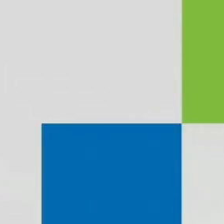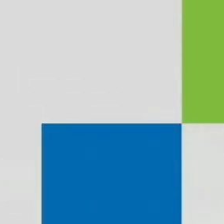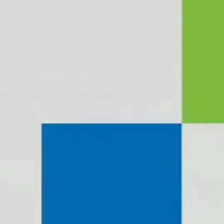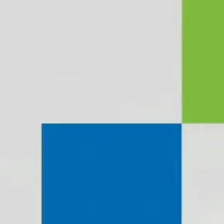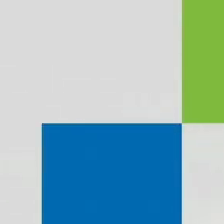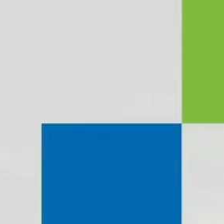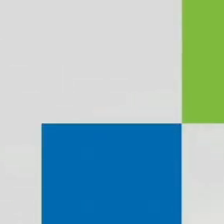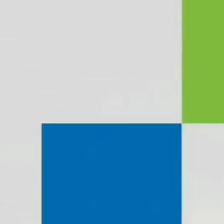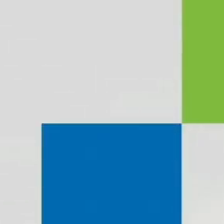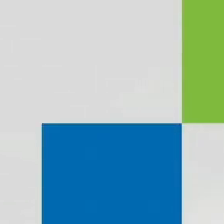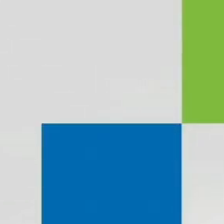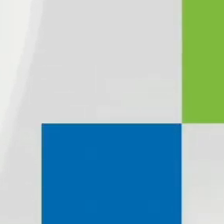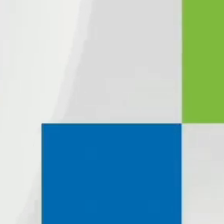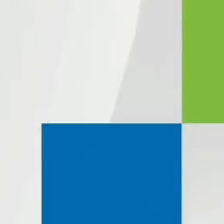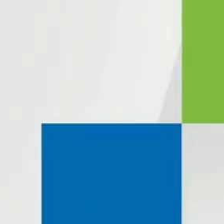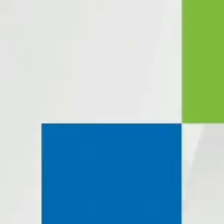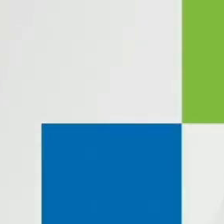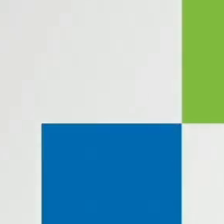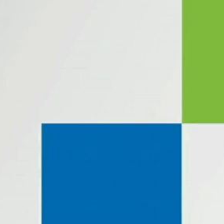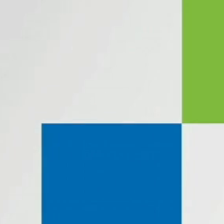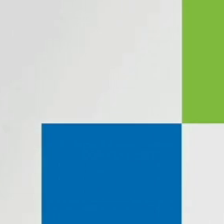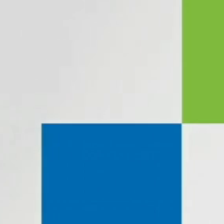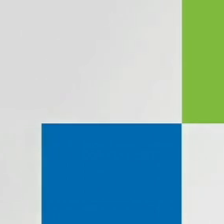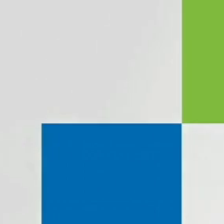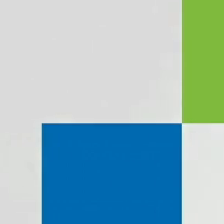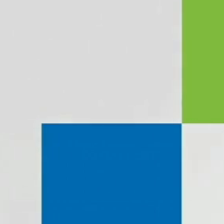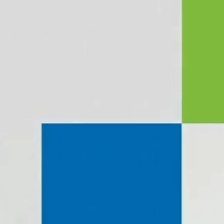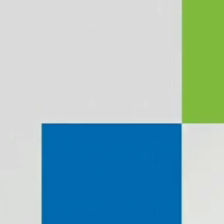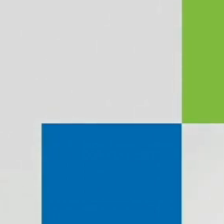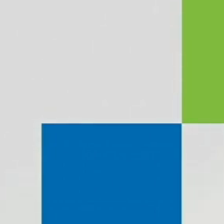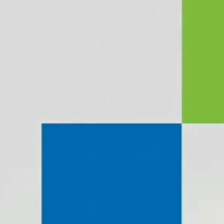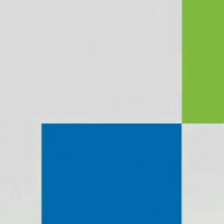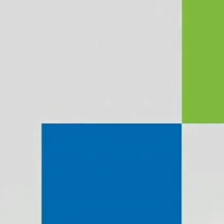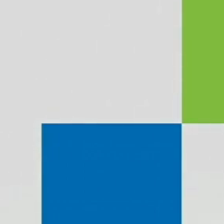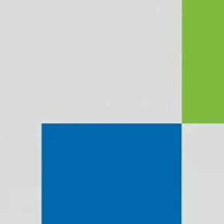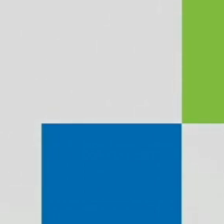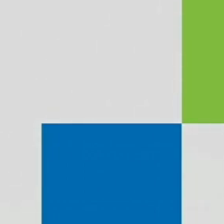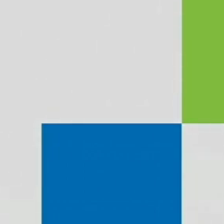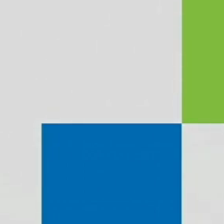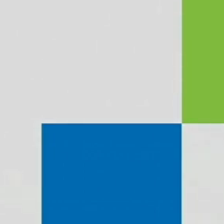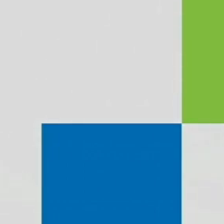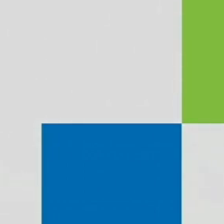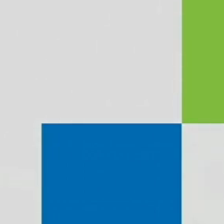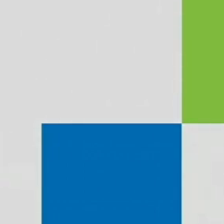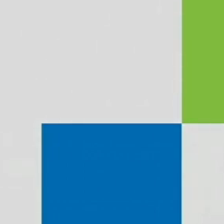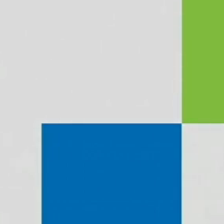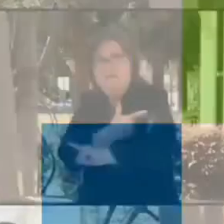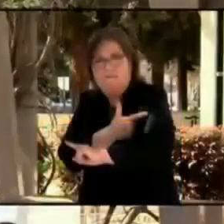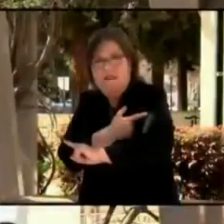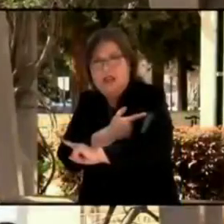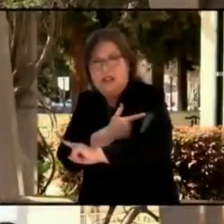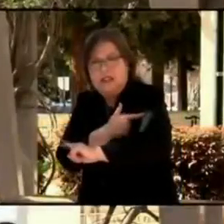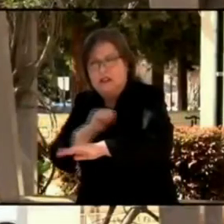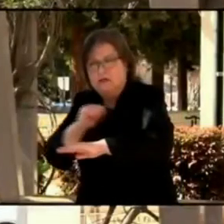you can collaborate a little bit and talk about the race between the variants of the vaccine. Why is it the race?